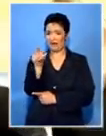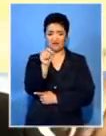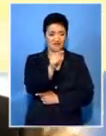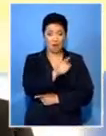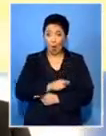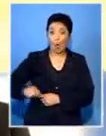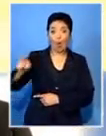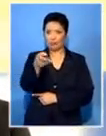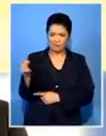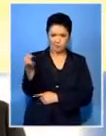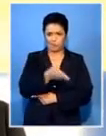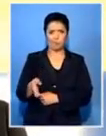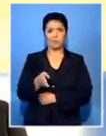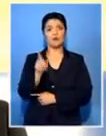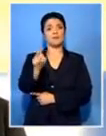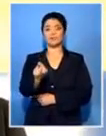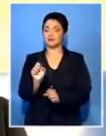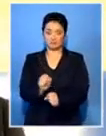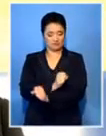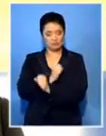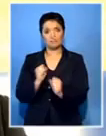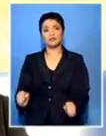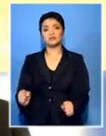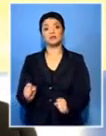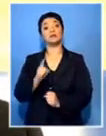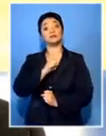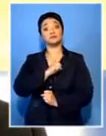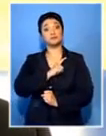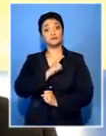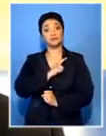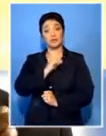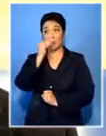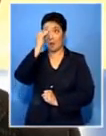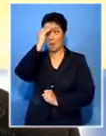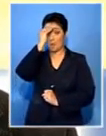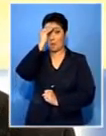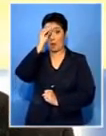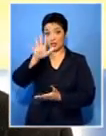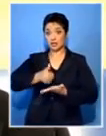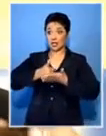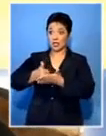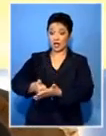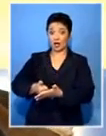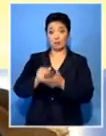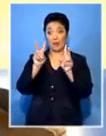Marigana and everywhere else at the center. So therefore, to help the police to do their work,